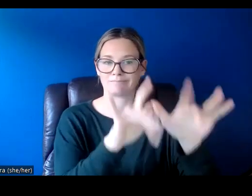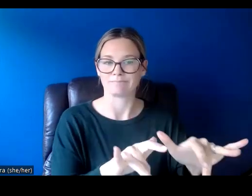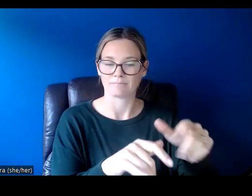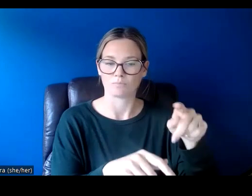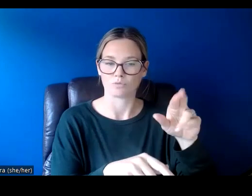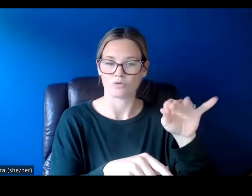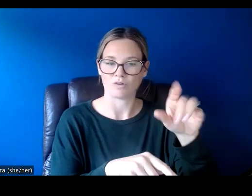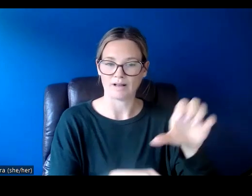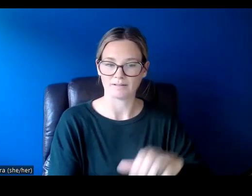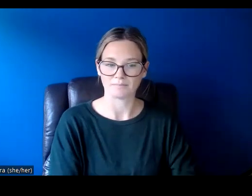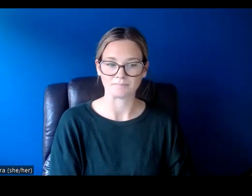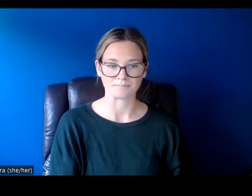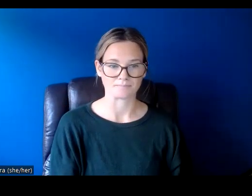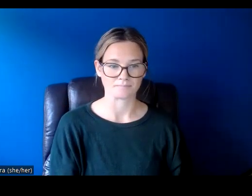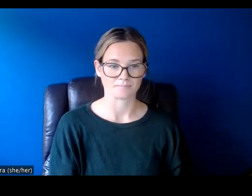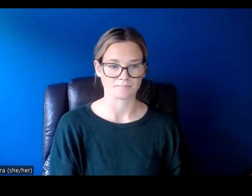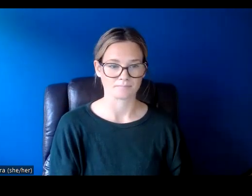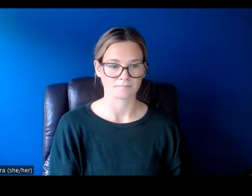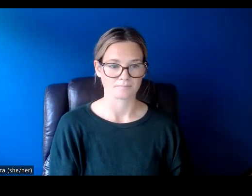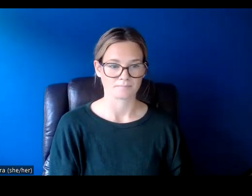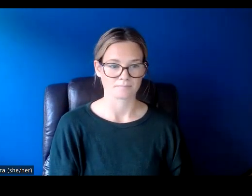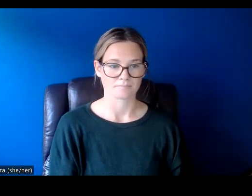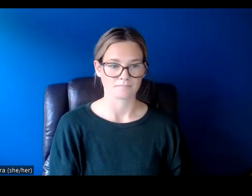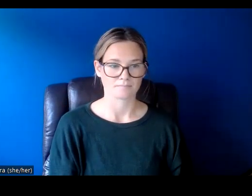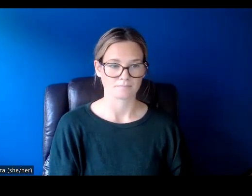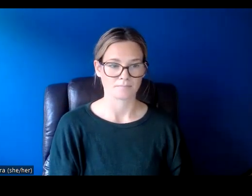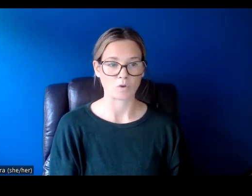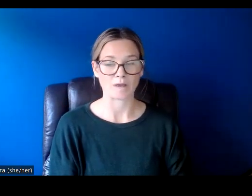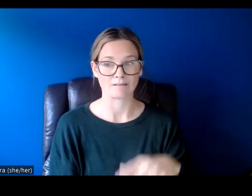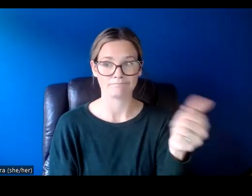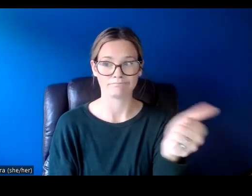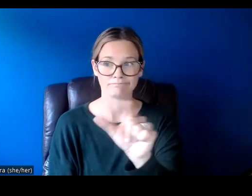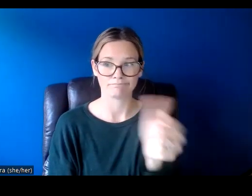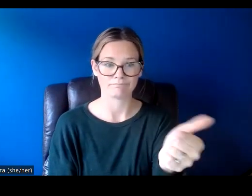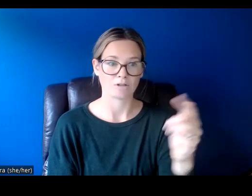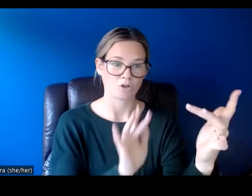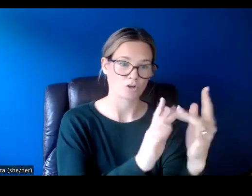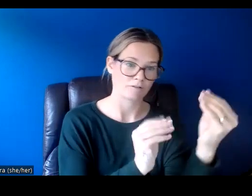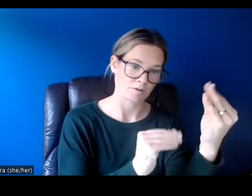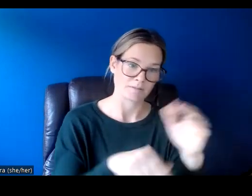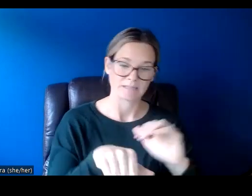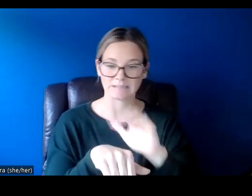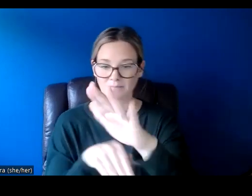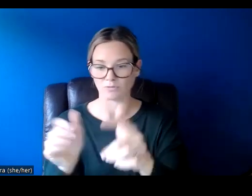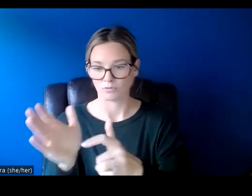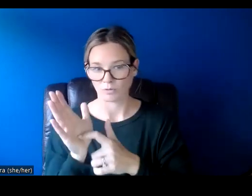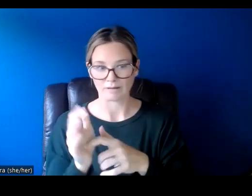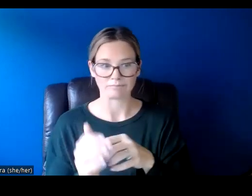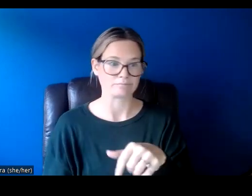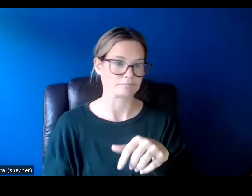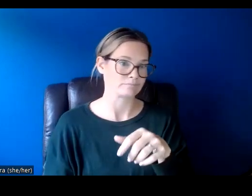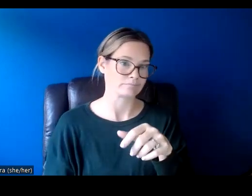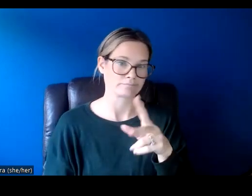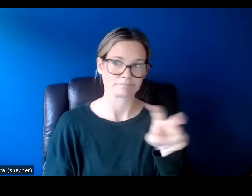organization profile. You can toggle between your contact information and the submission requirements just at the